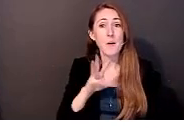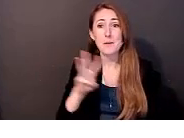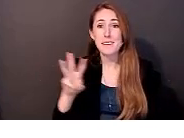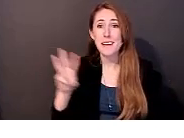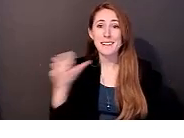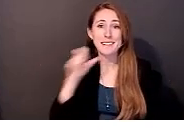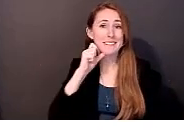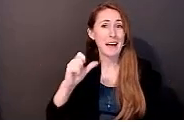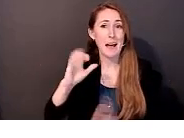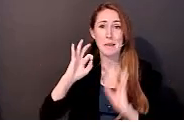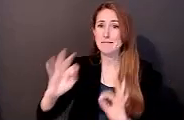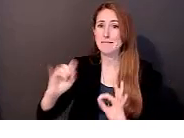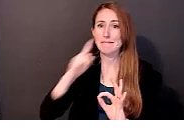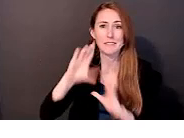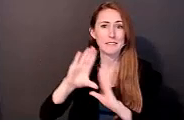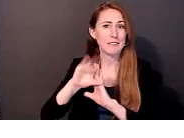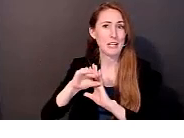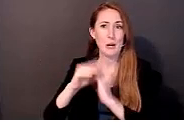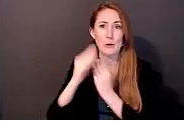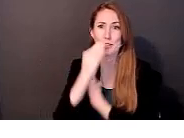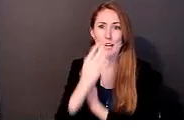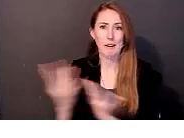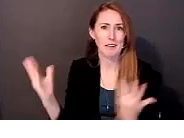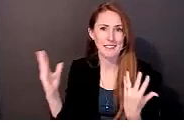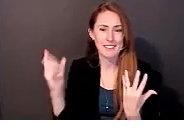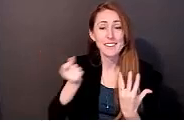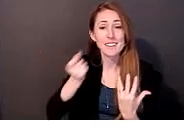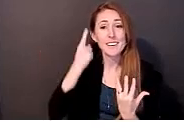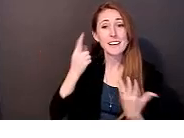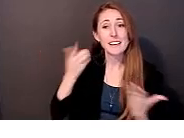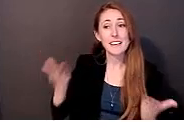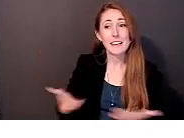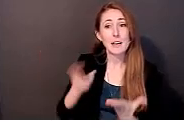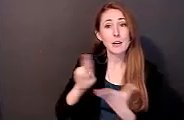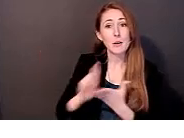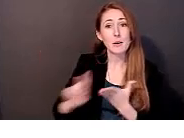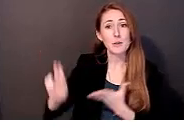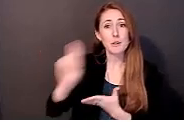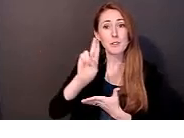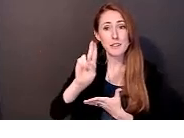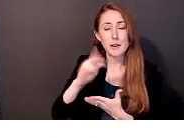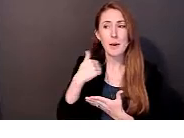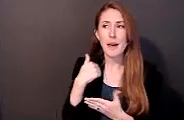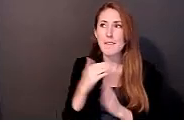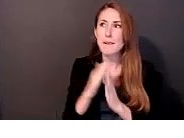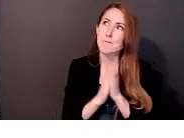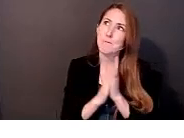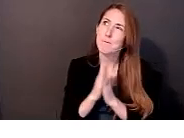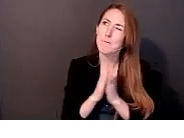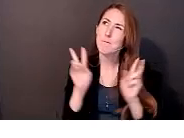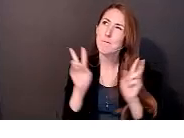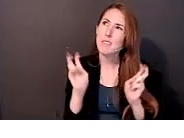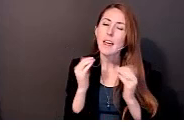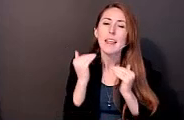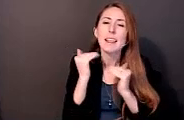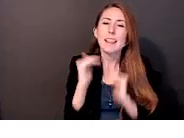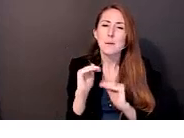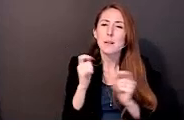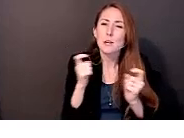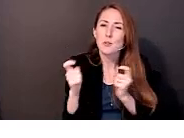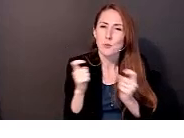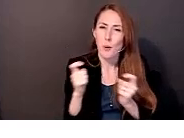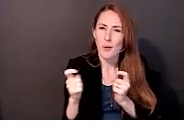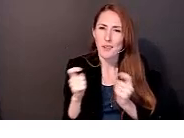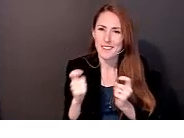video sharing. Being at the university, we have, let's say, limited control over some things involving the website